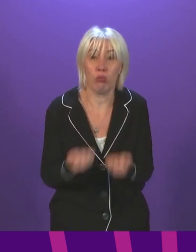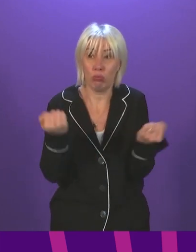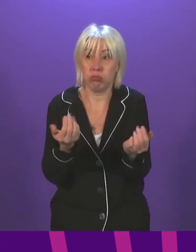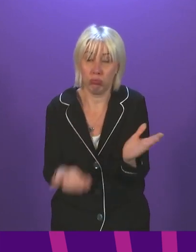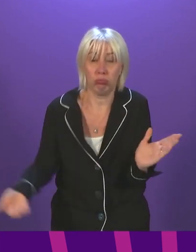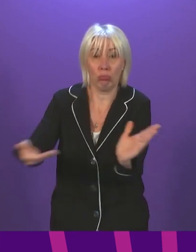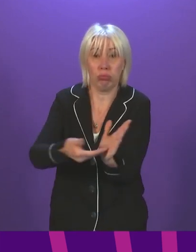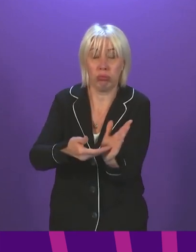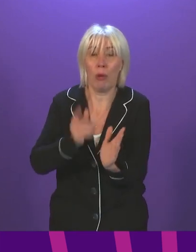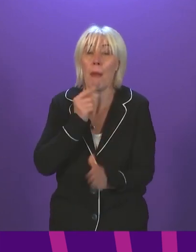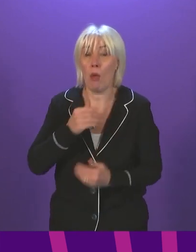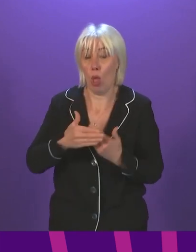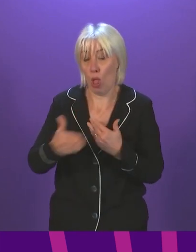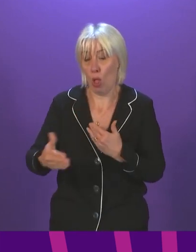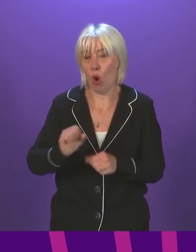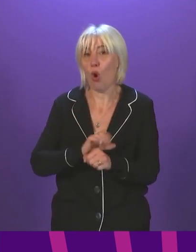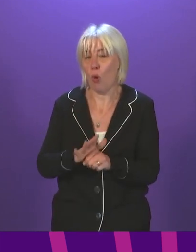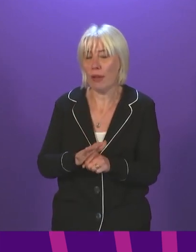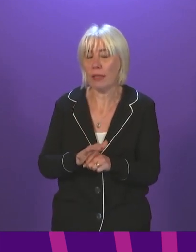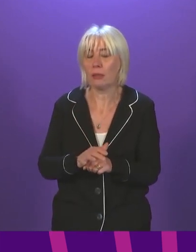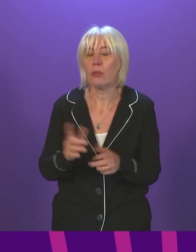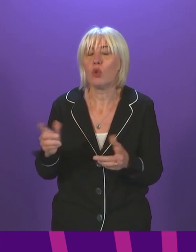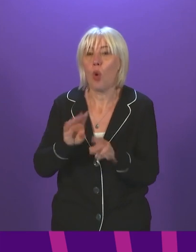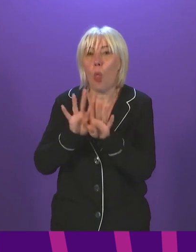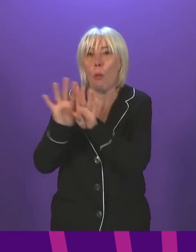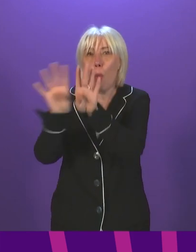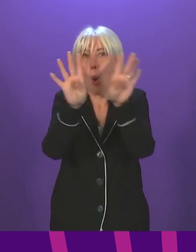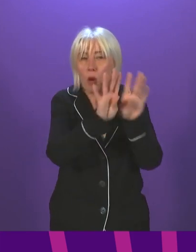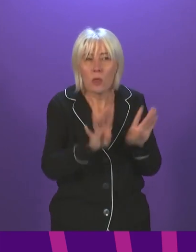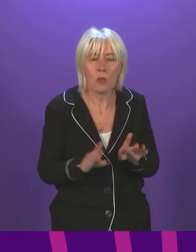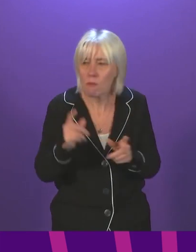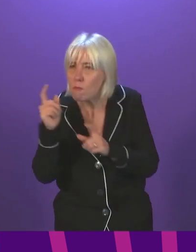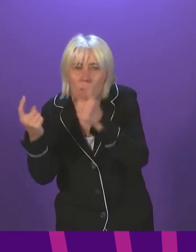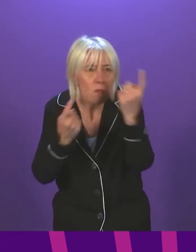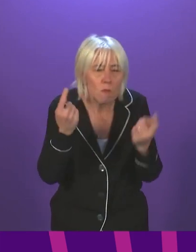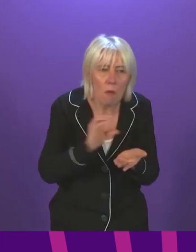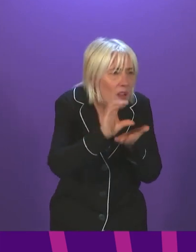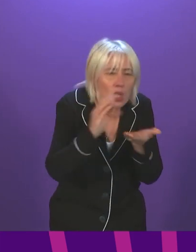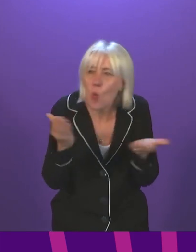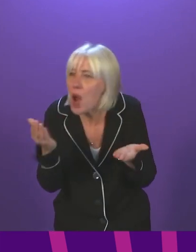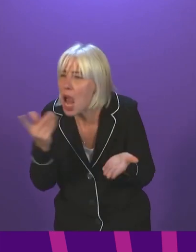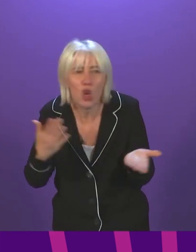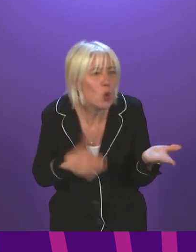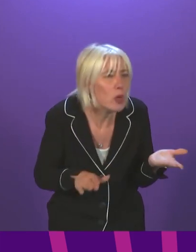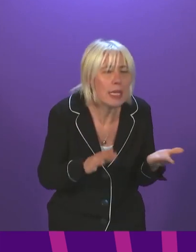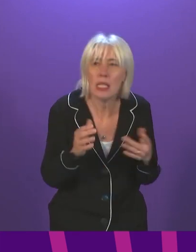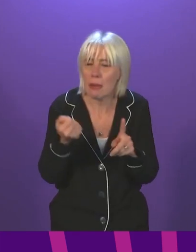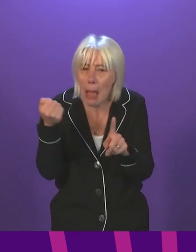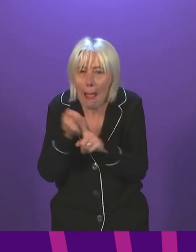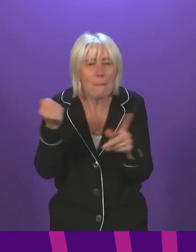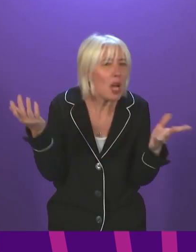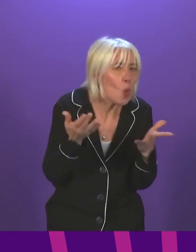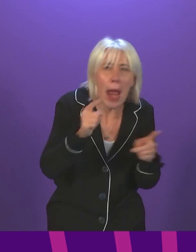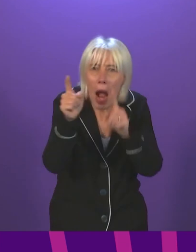COVID. We're also working with boards and others to identify where this additional resource is most needed and where it will have the biggest impact for